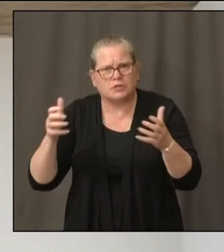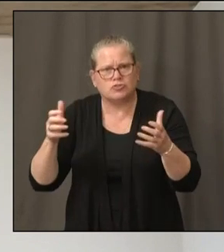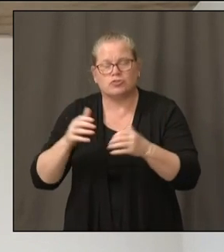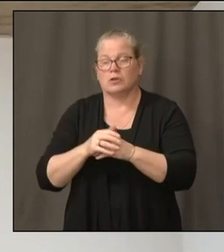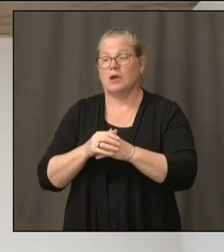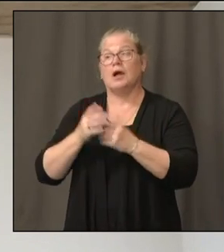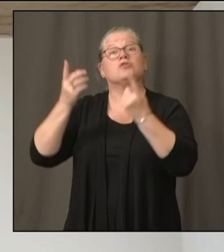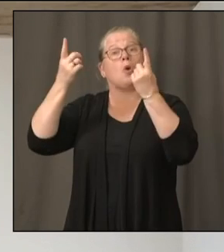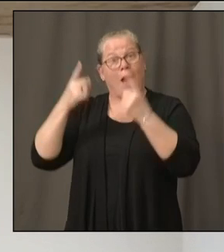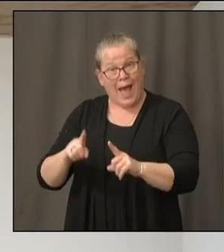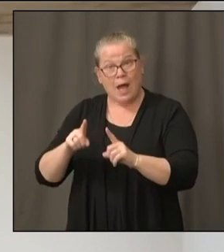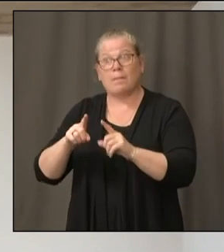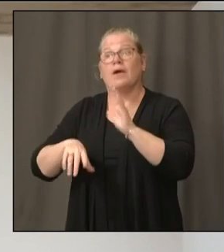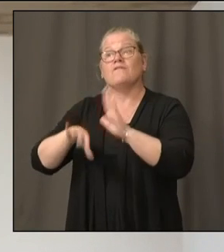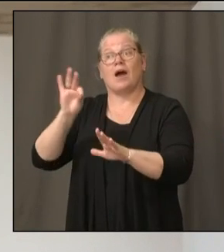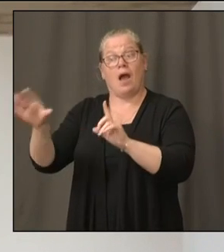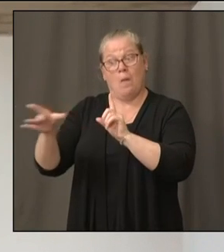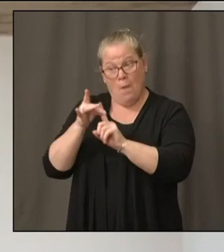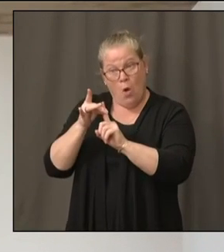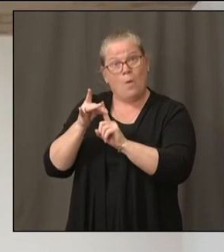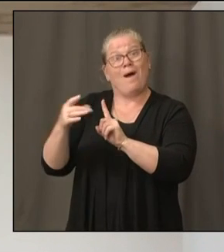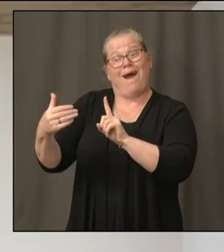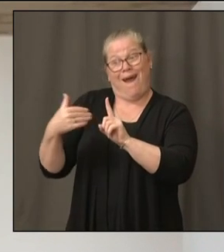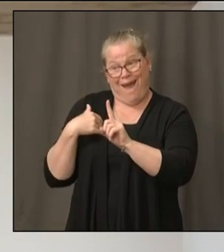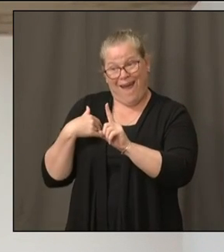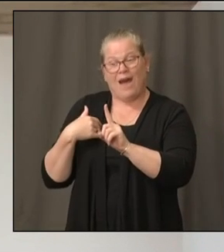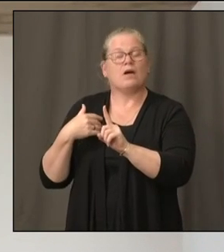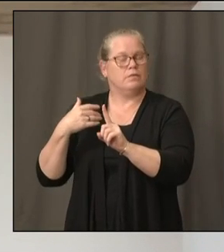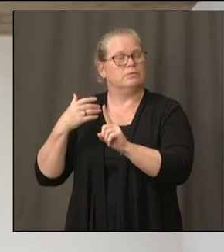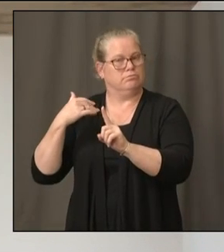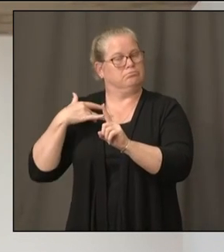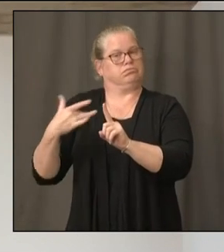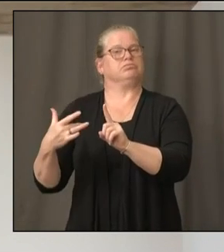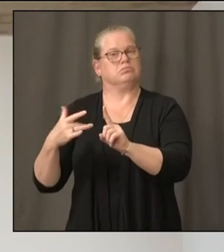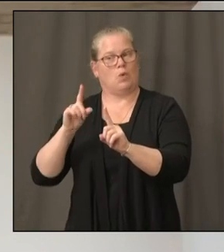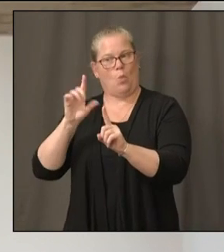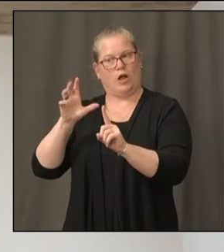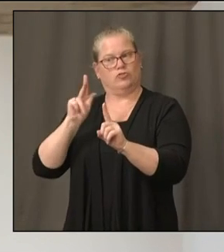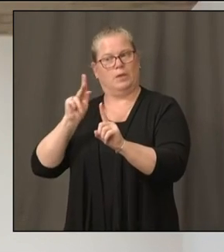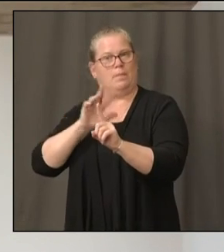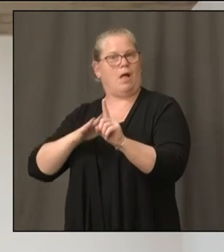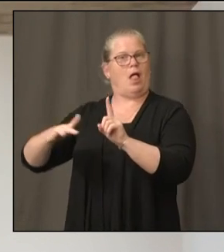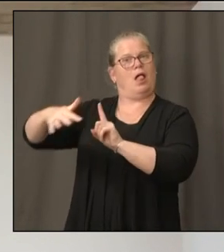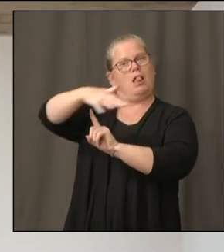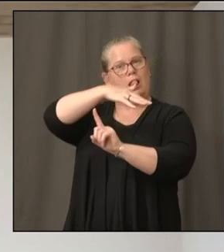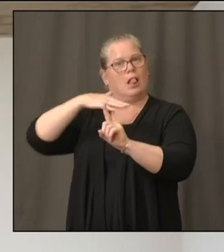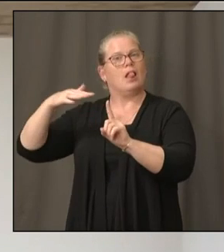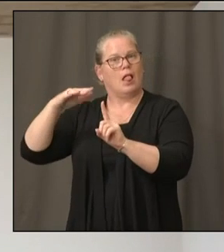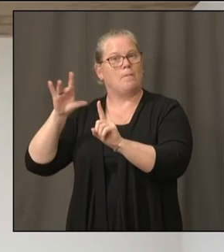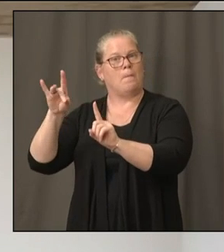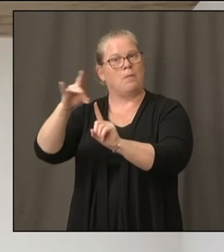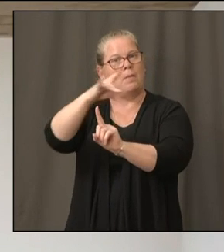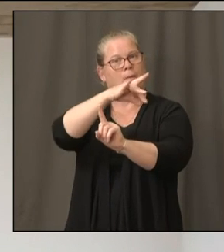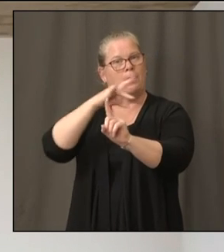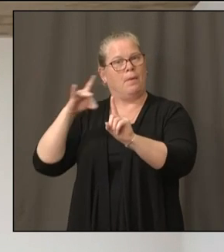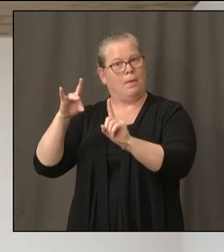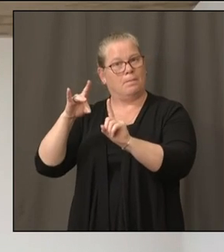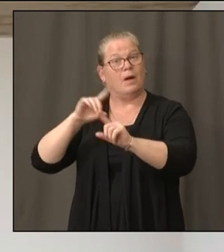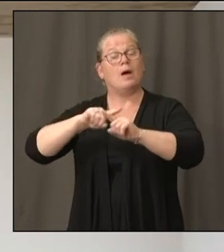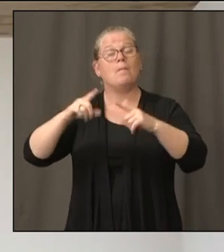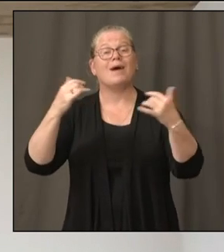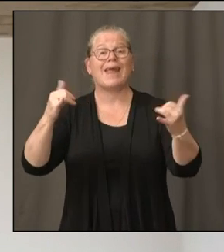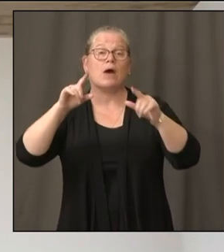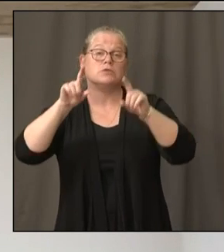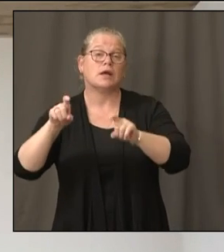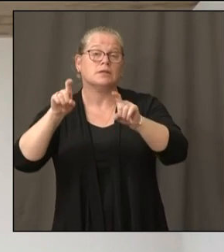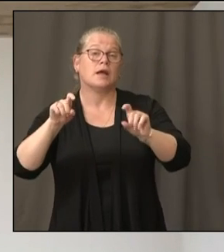100 people who were infected. Now that we have many more, testing is much more widely available. The